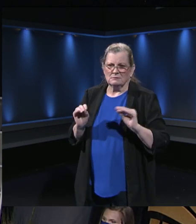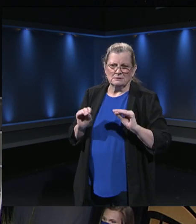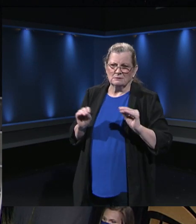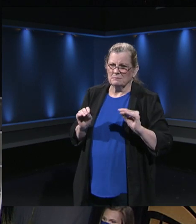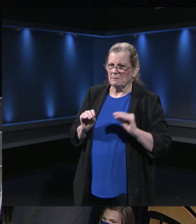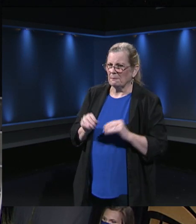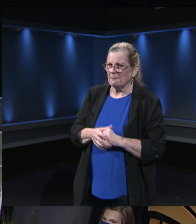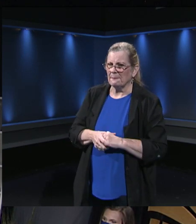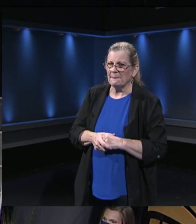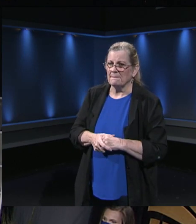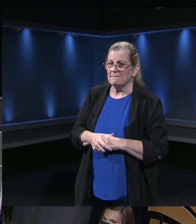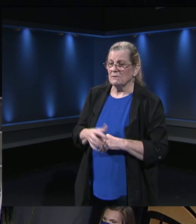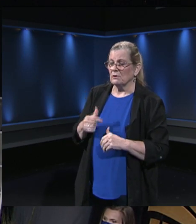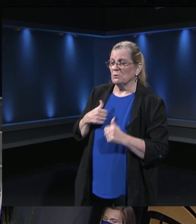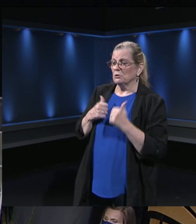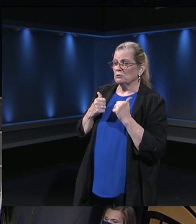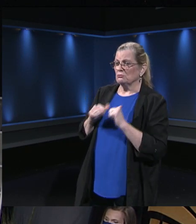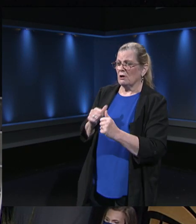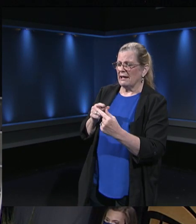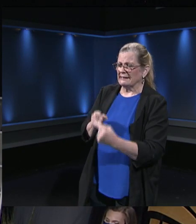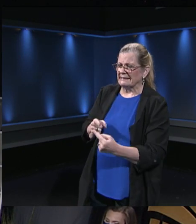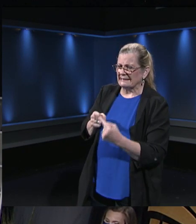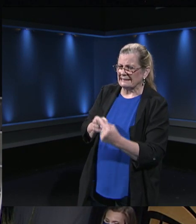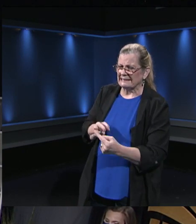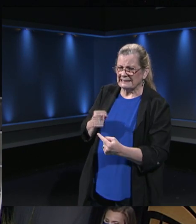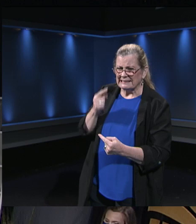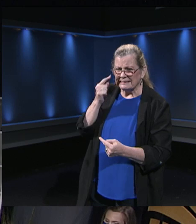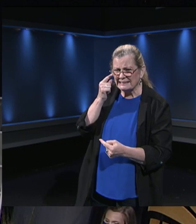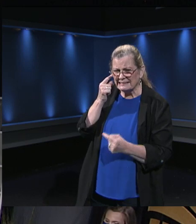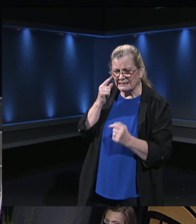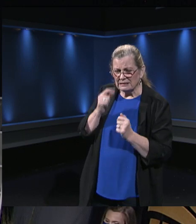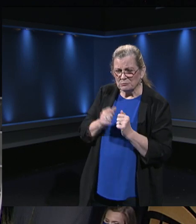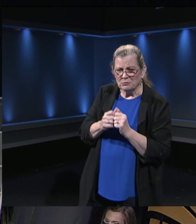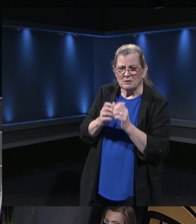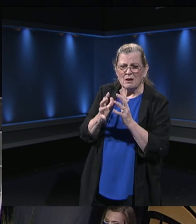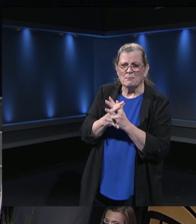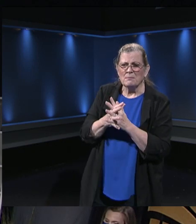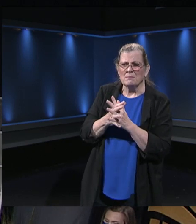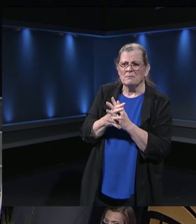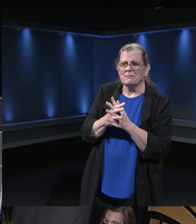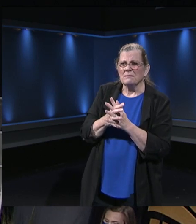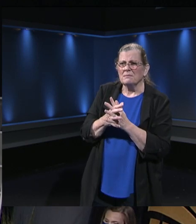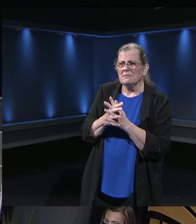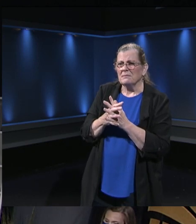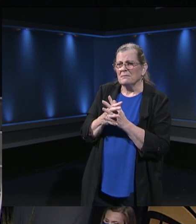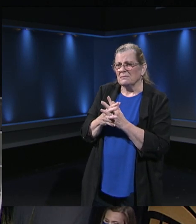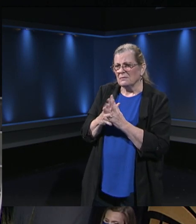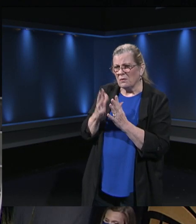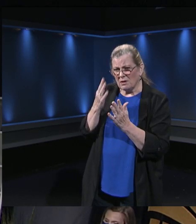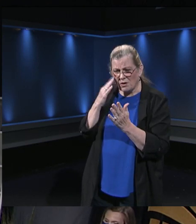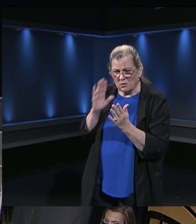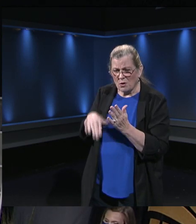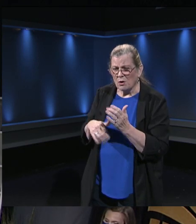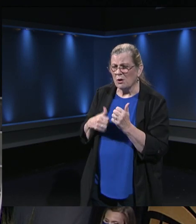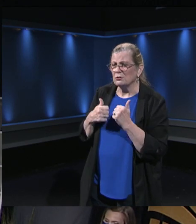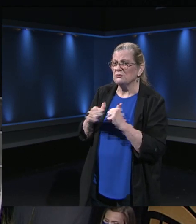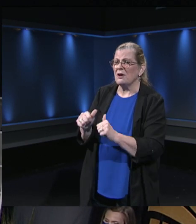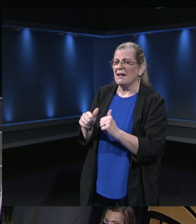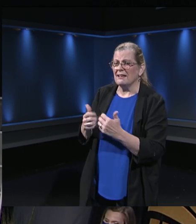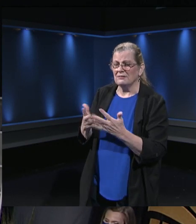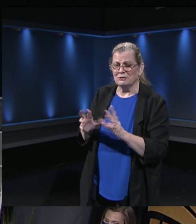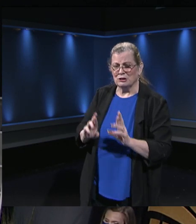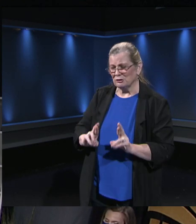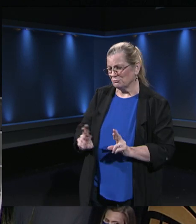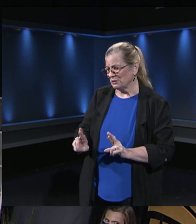obviously, we're trying to get these things a little bit wrinkled out, smooth for startups in